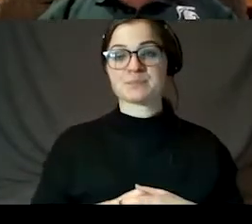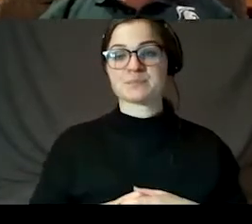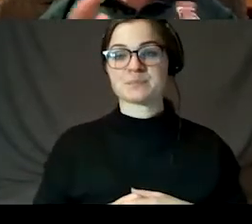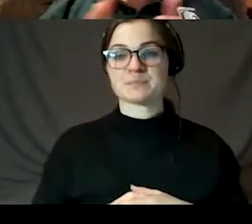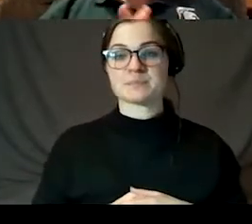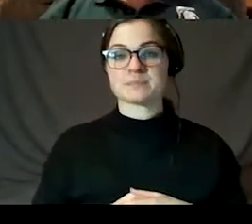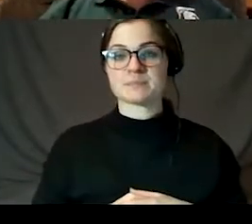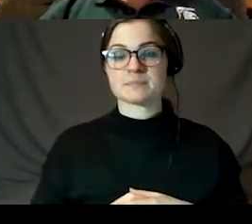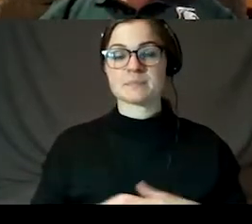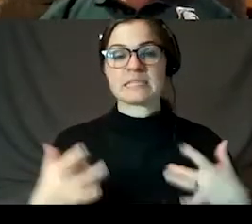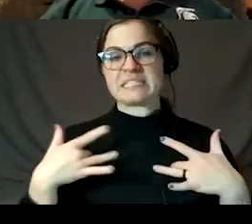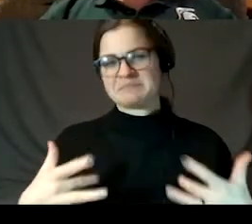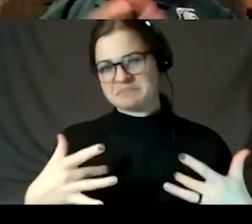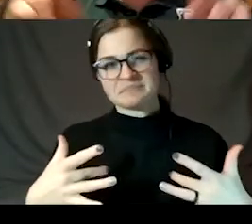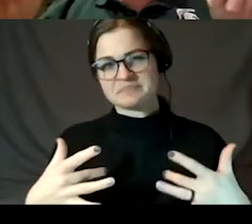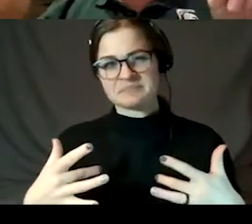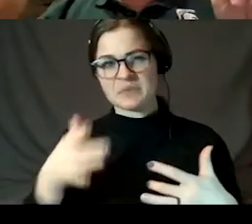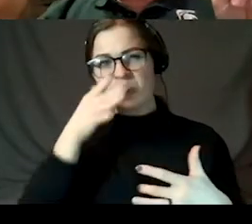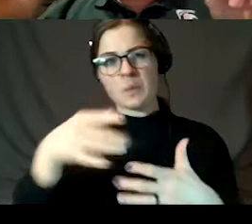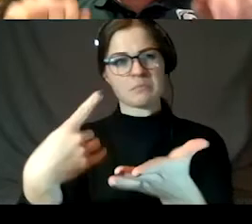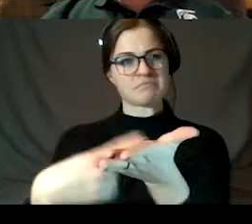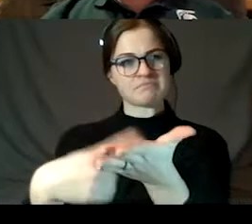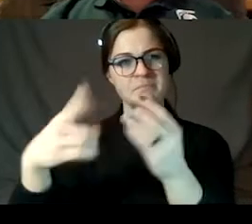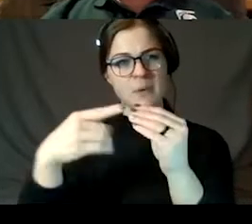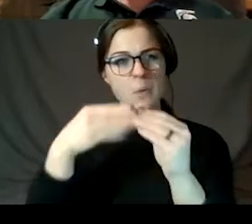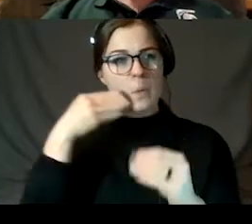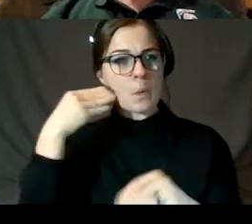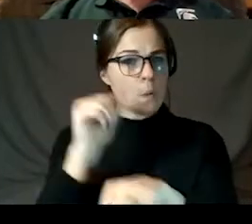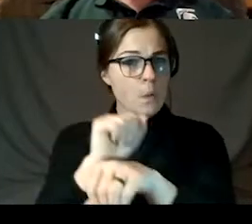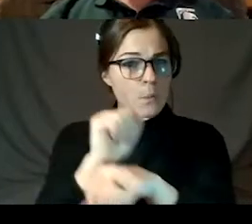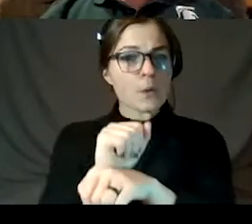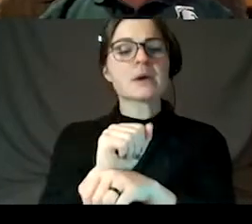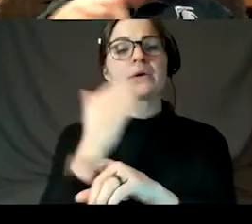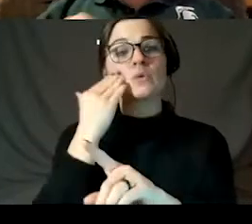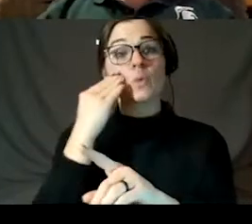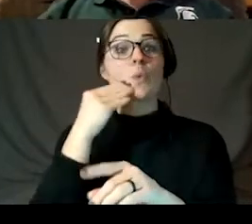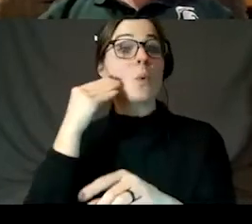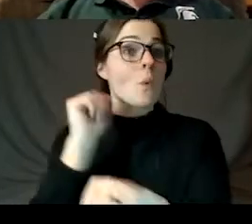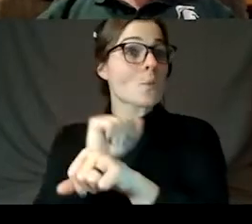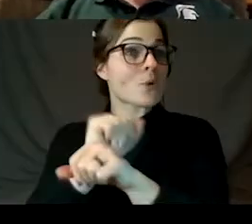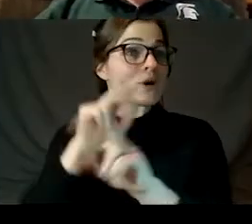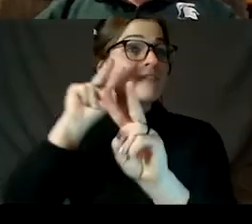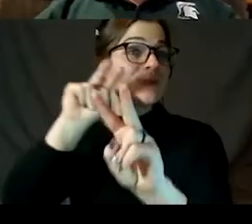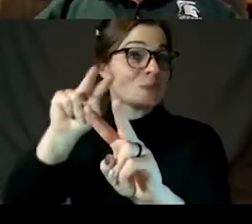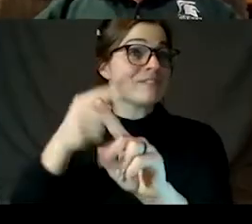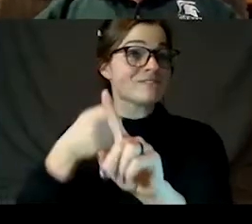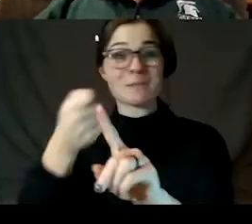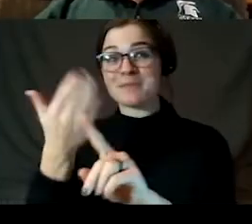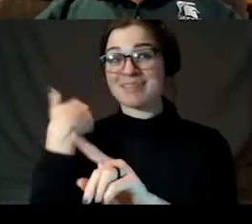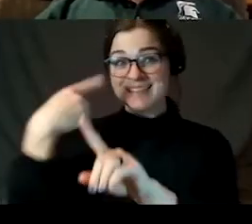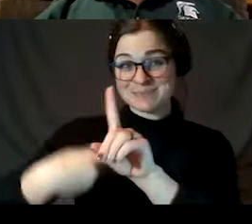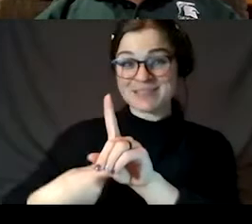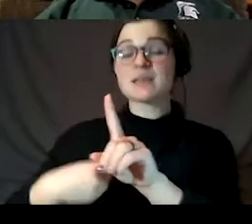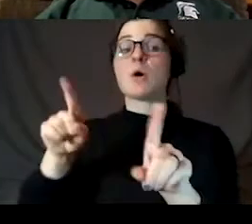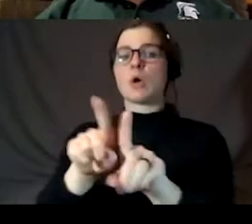As usual, I'll talk a little bit about the homework, which means homework viewing assignment from last month, and I have a correction to make. I want to